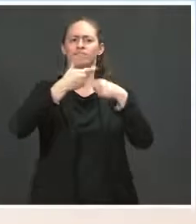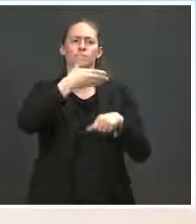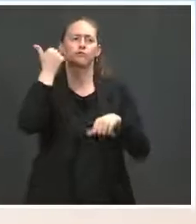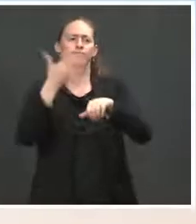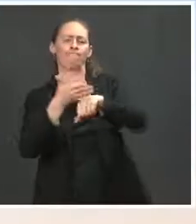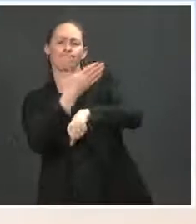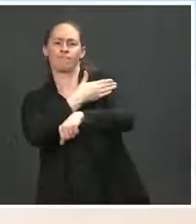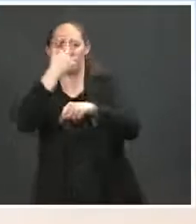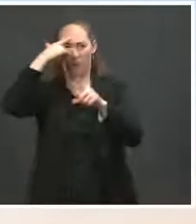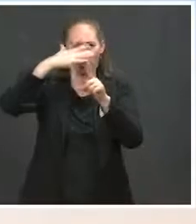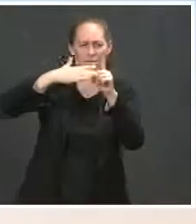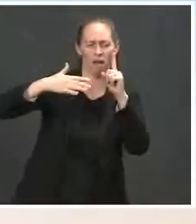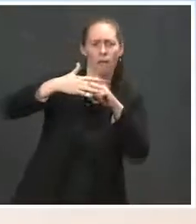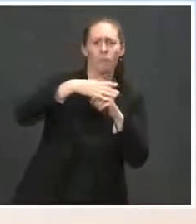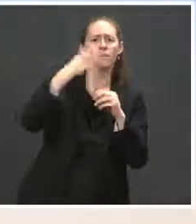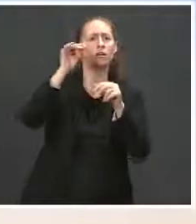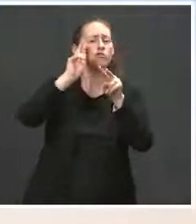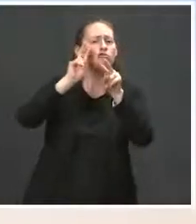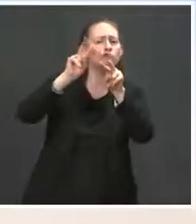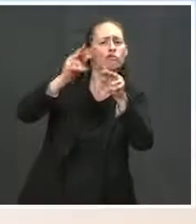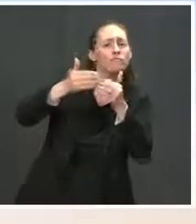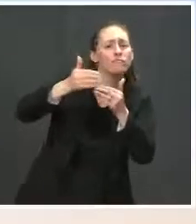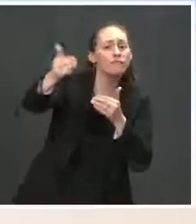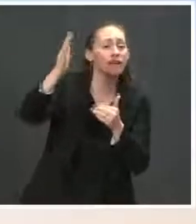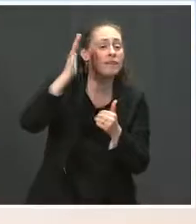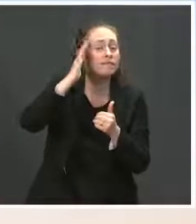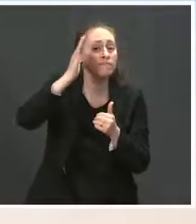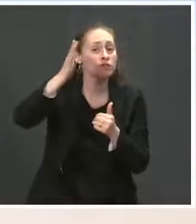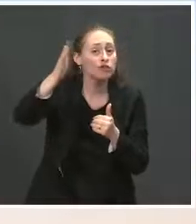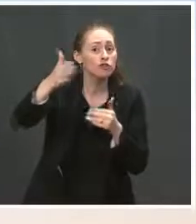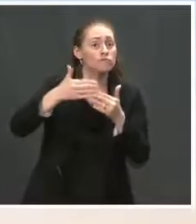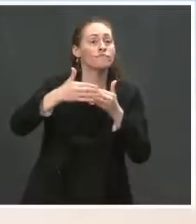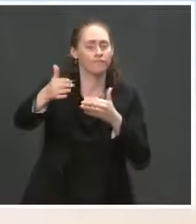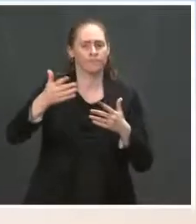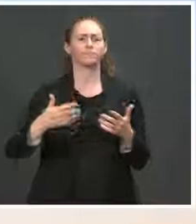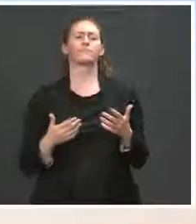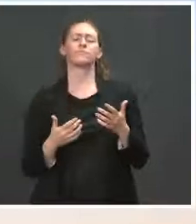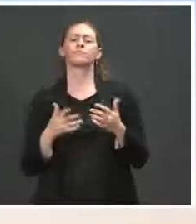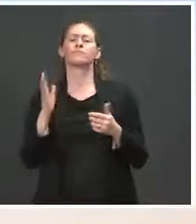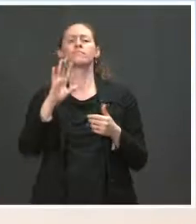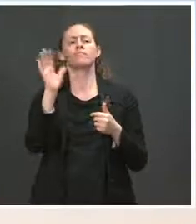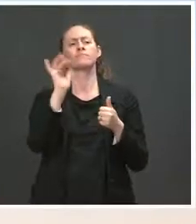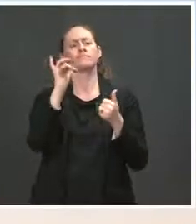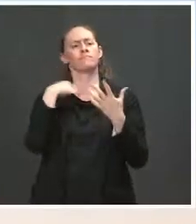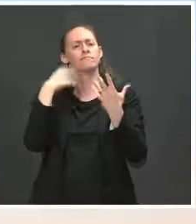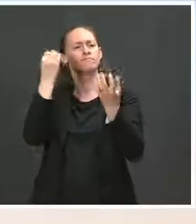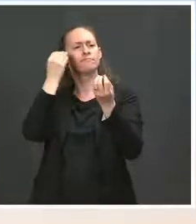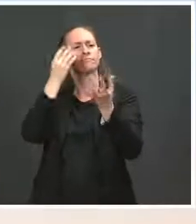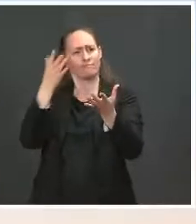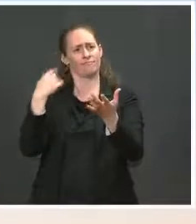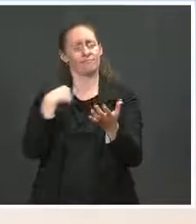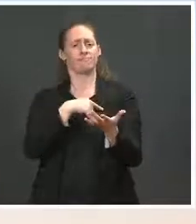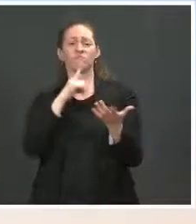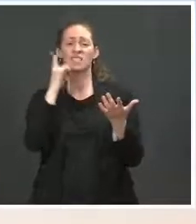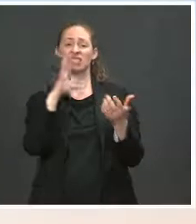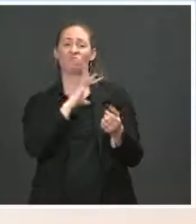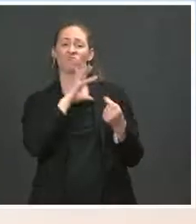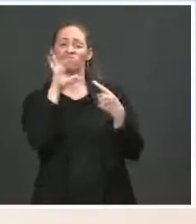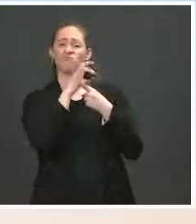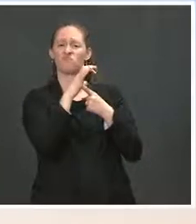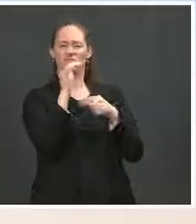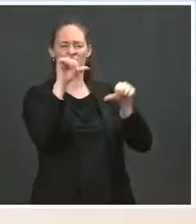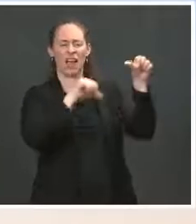grasp in the United States, but it will take all of us and the best available science to make it happen. The Interior